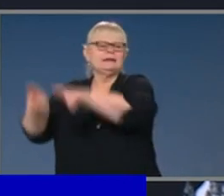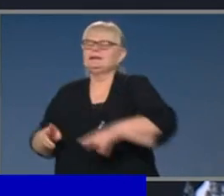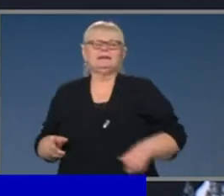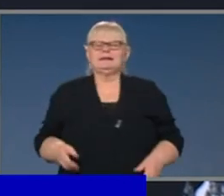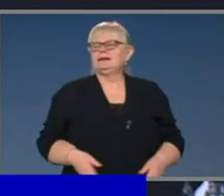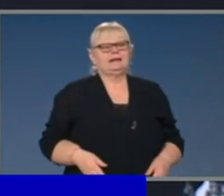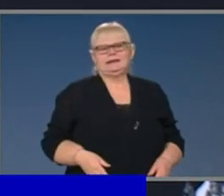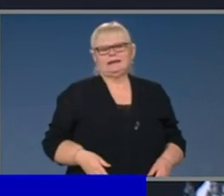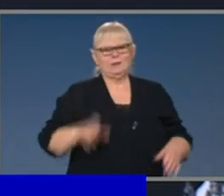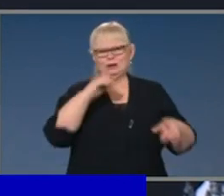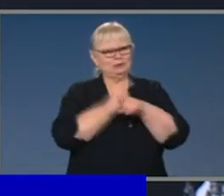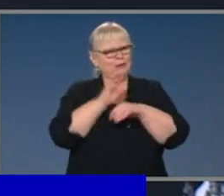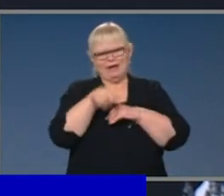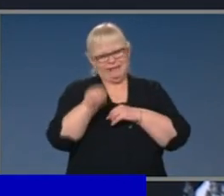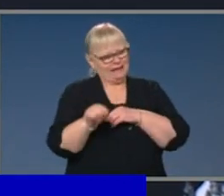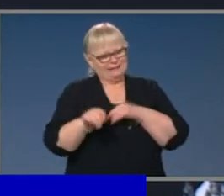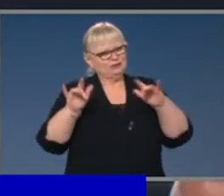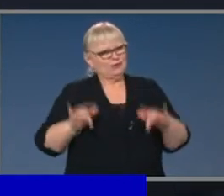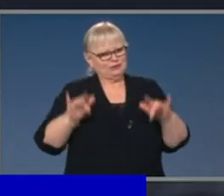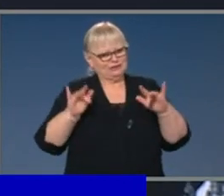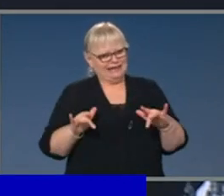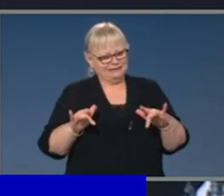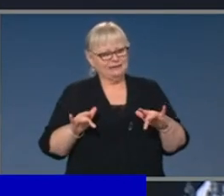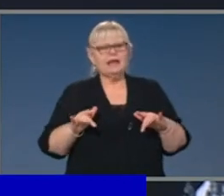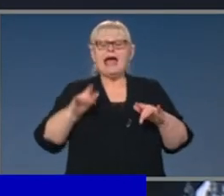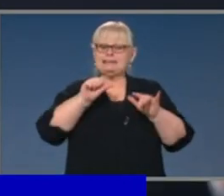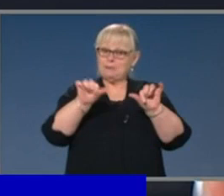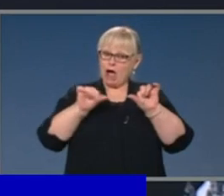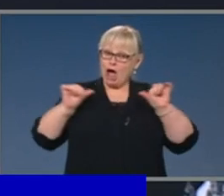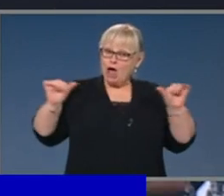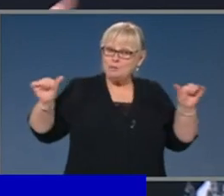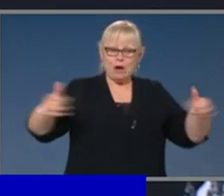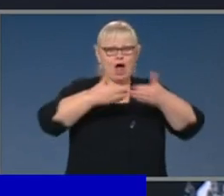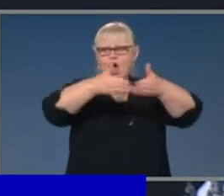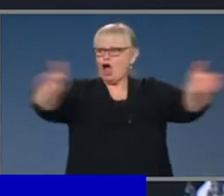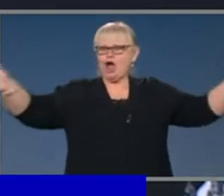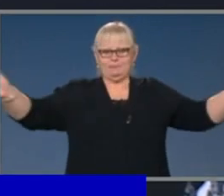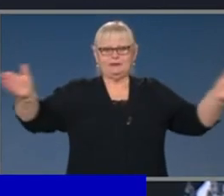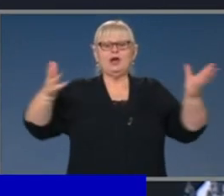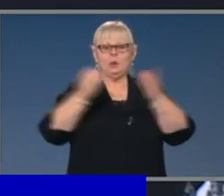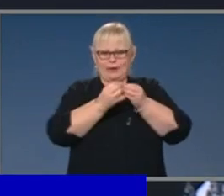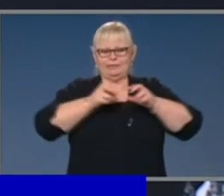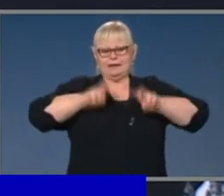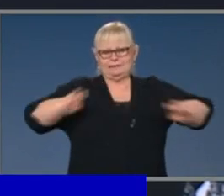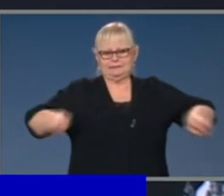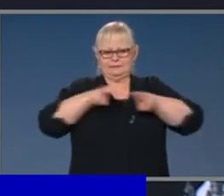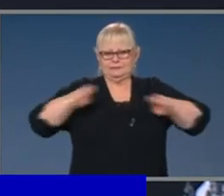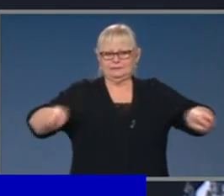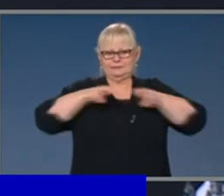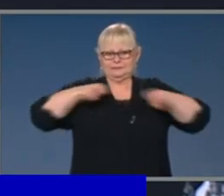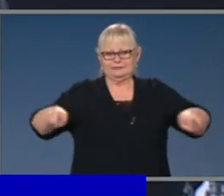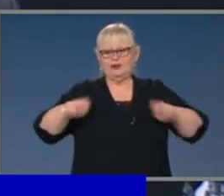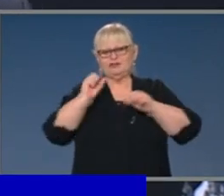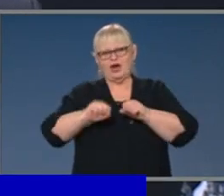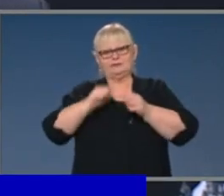that is being talked about here. It would have to be a large open area. There would need to be seats at the appropriate distance. It would